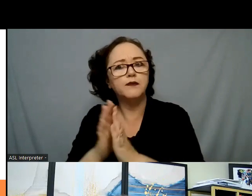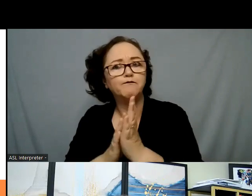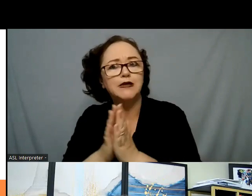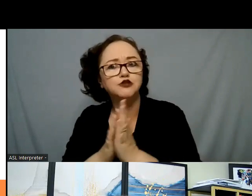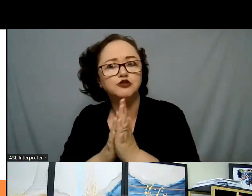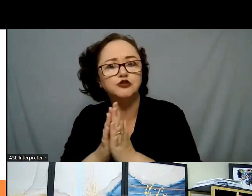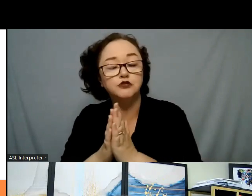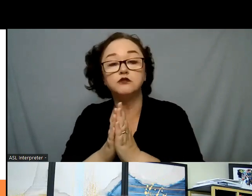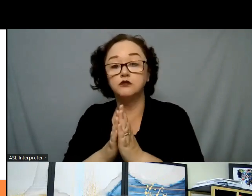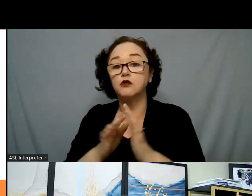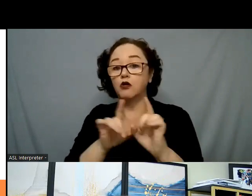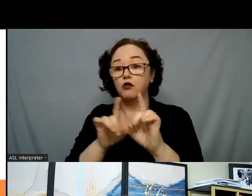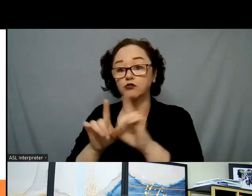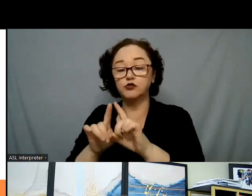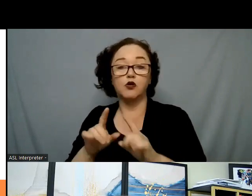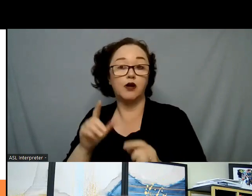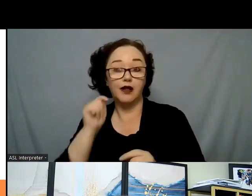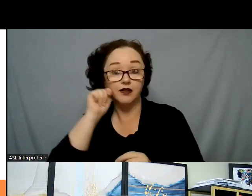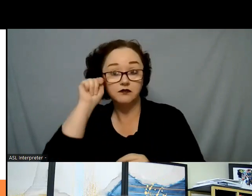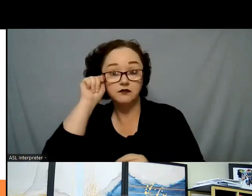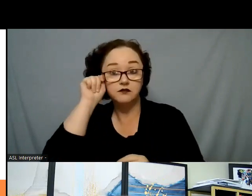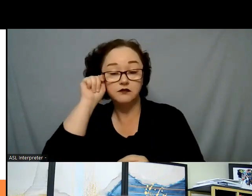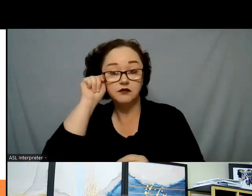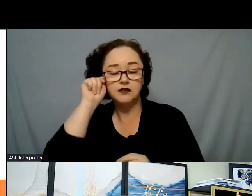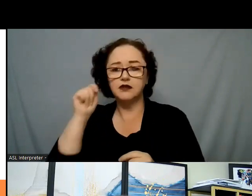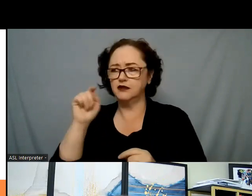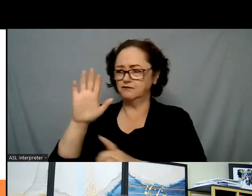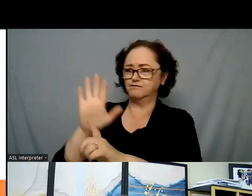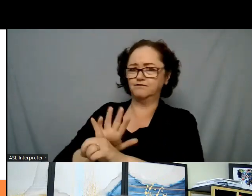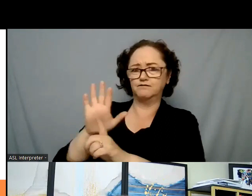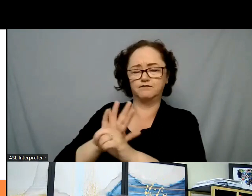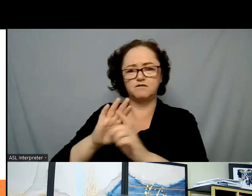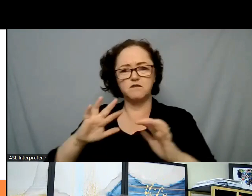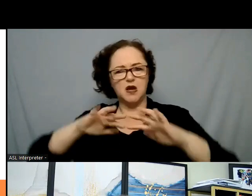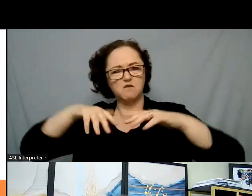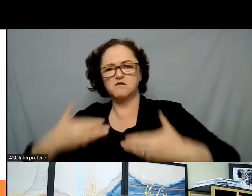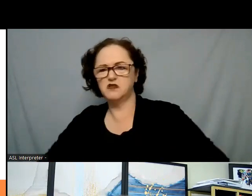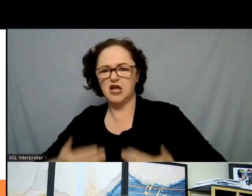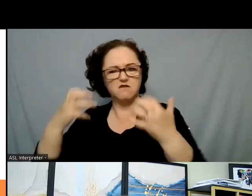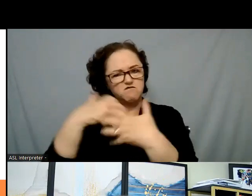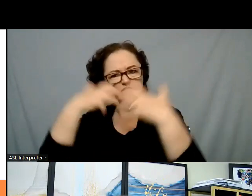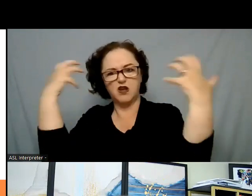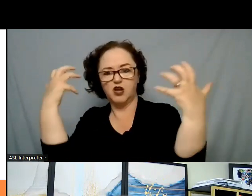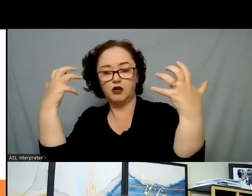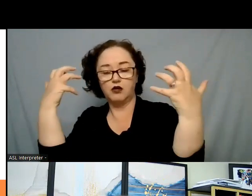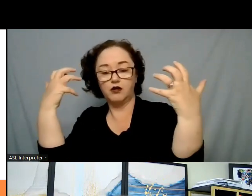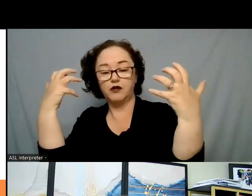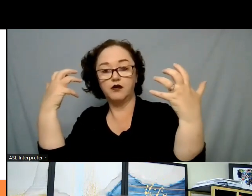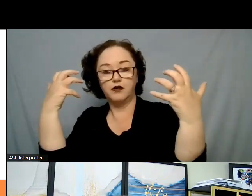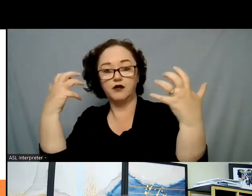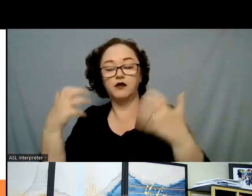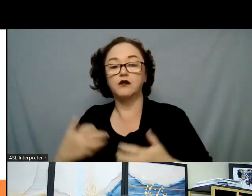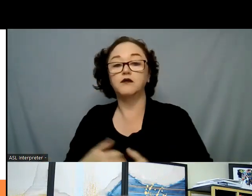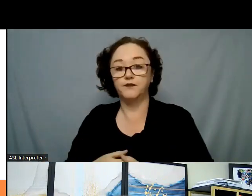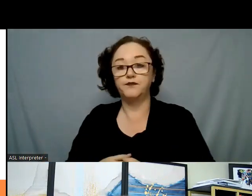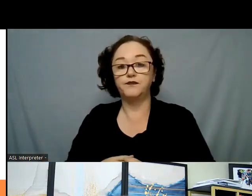present with being upset and angry when, particularly when we're talking about adolescent males,